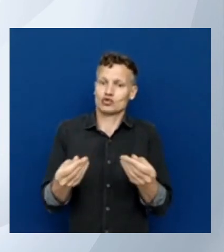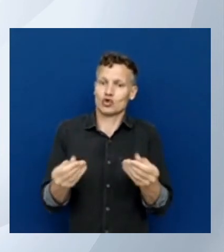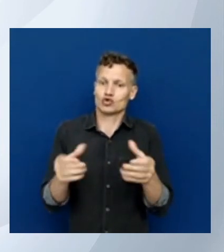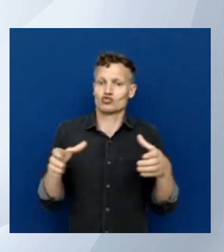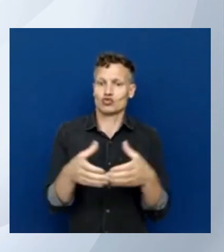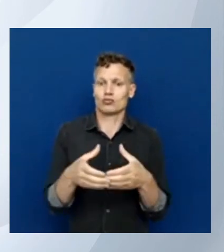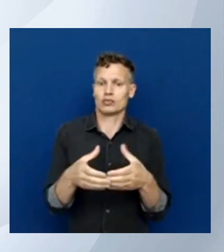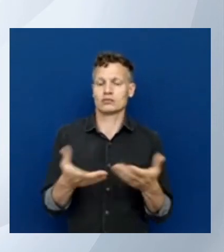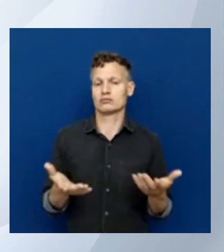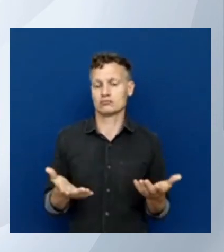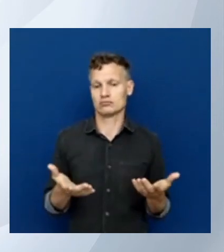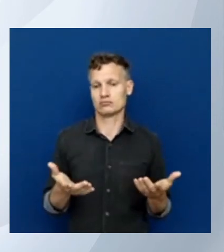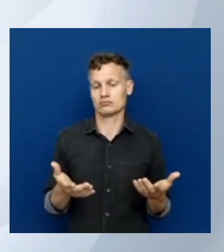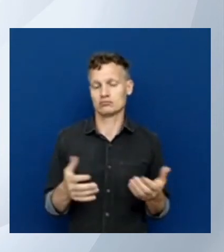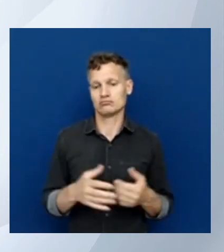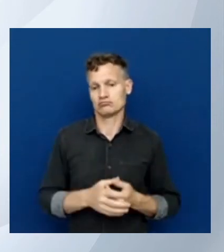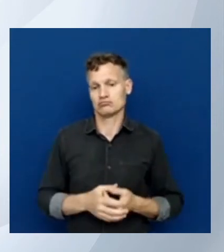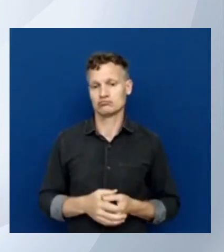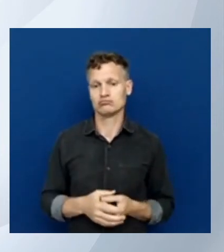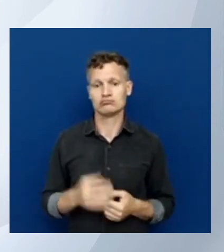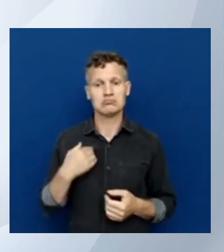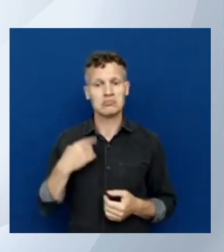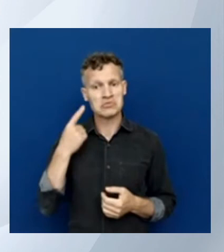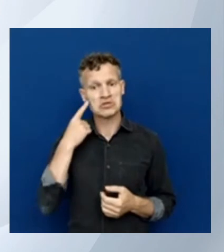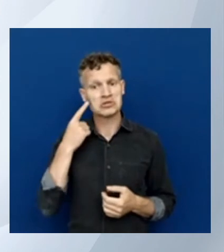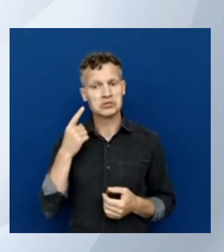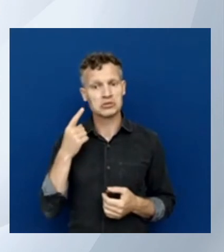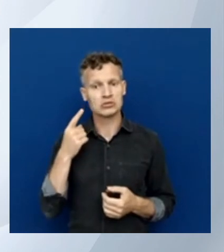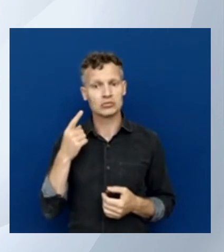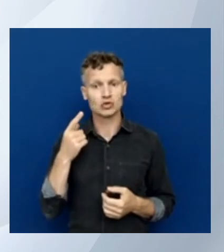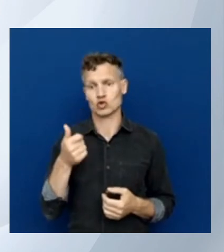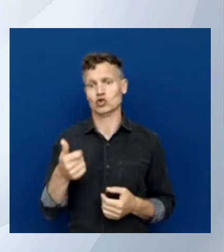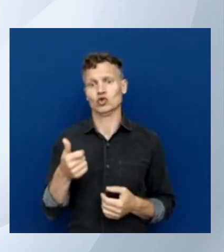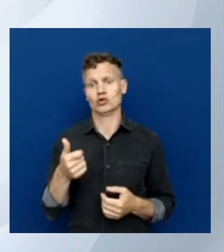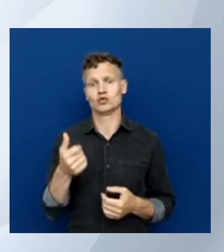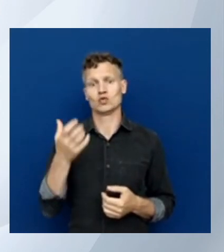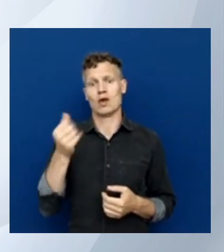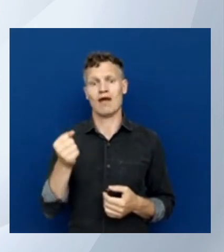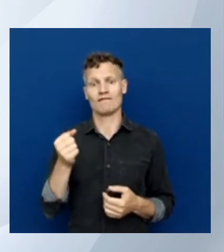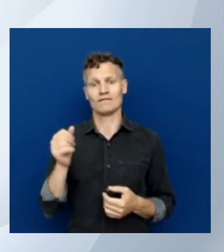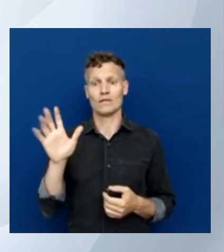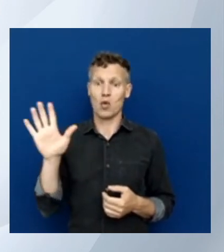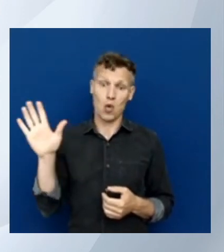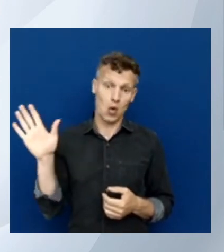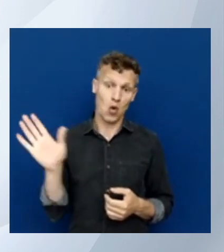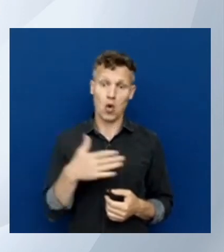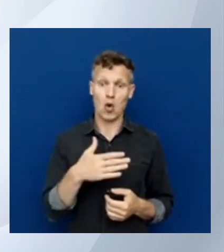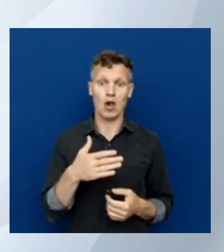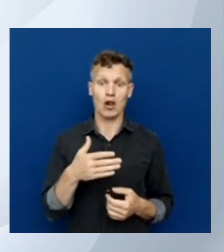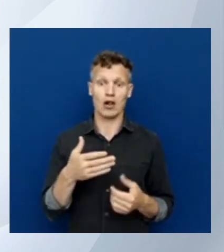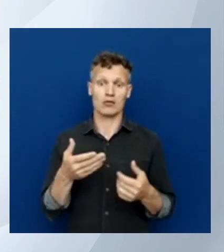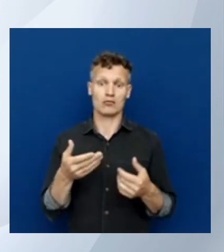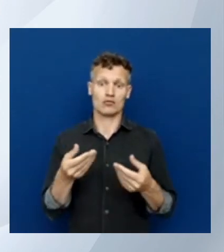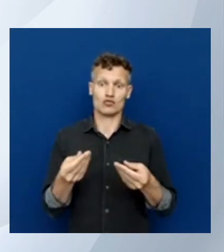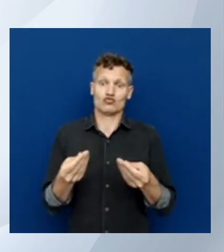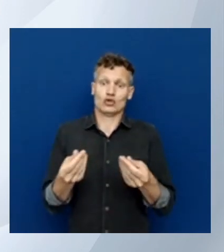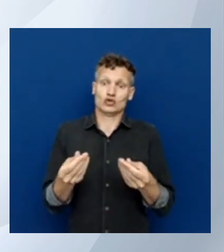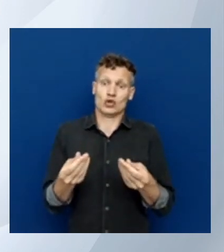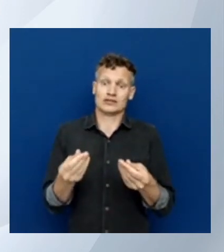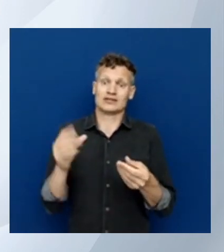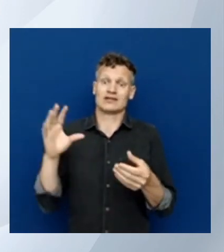group and I do think it's always a good idea to have all the resources in a resource group in the same location with